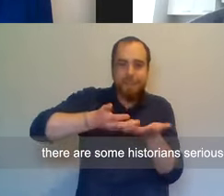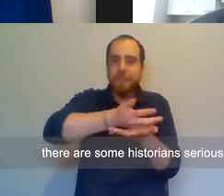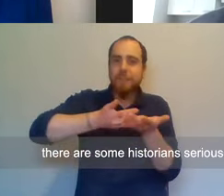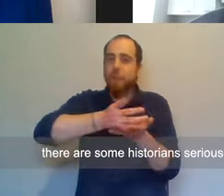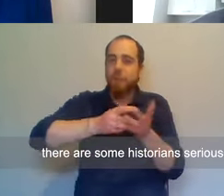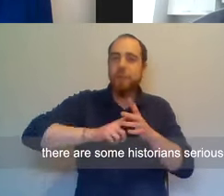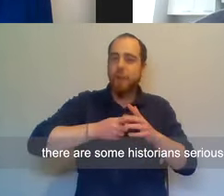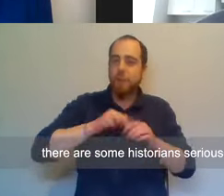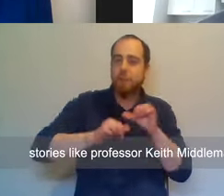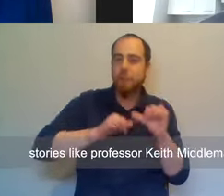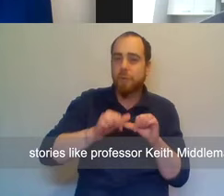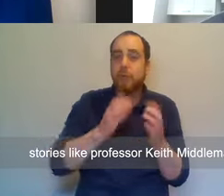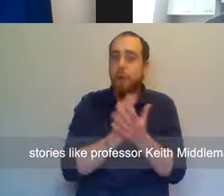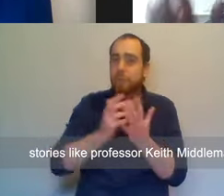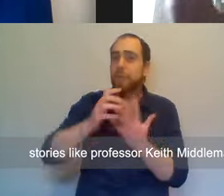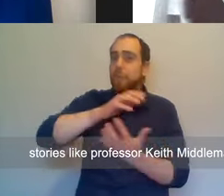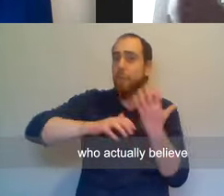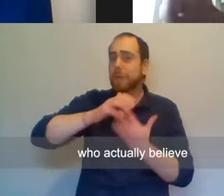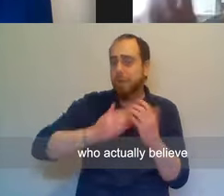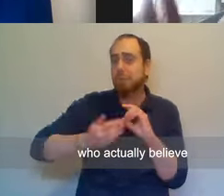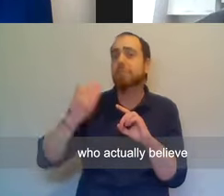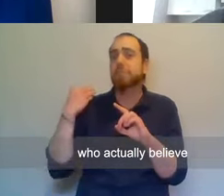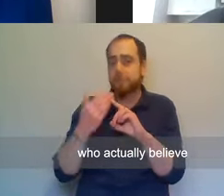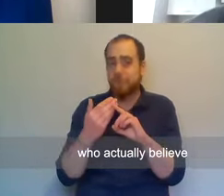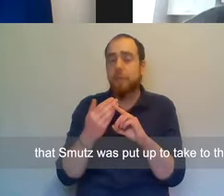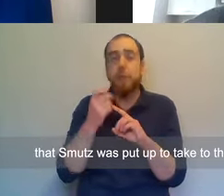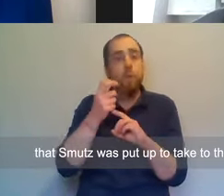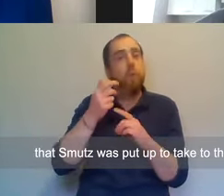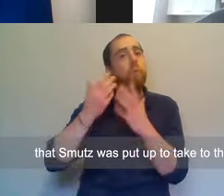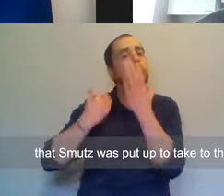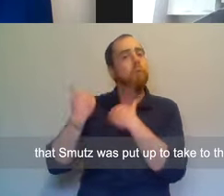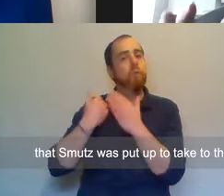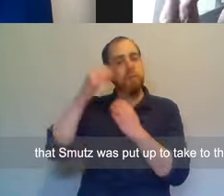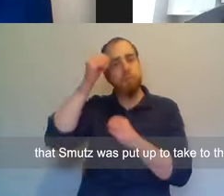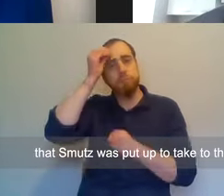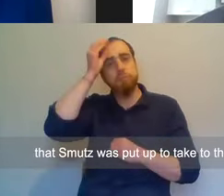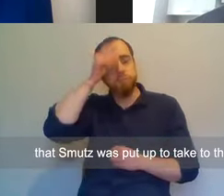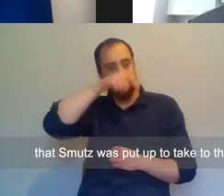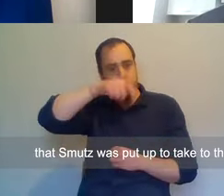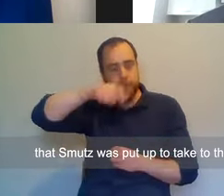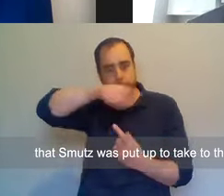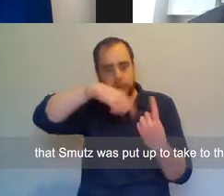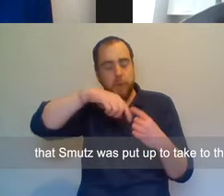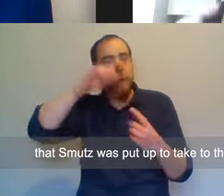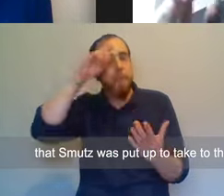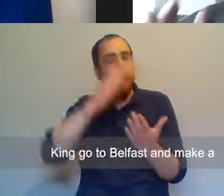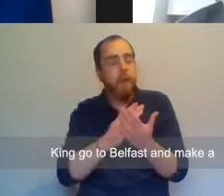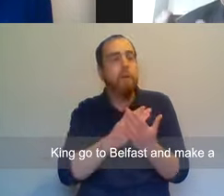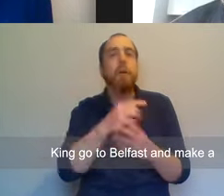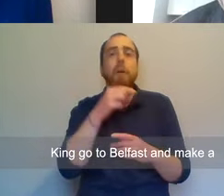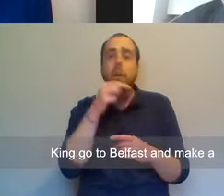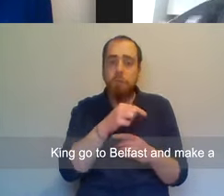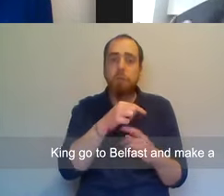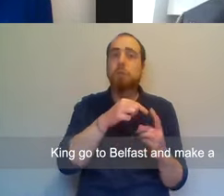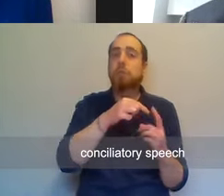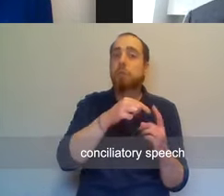There are some historians, serious stories like Professor Keith Middlemass, who actually believe that Smuts was put up to saying to the King,